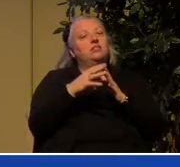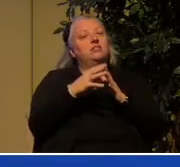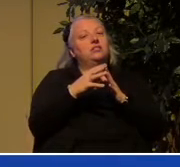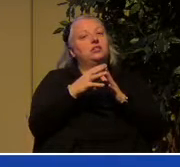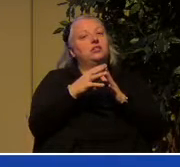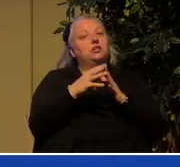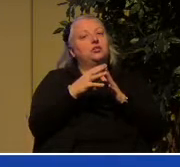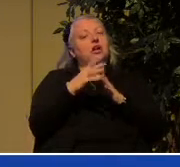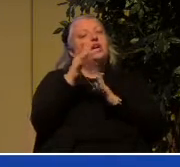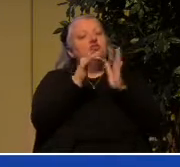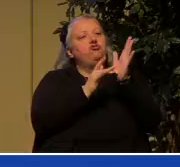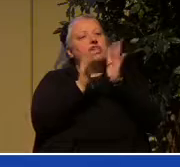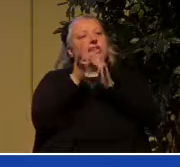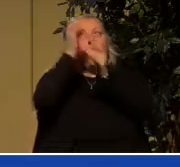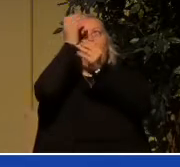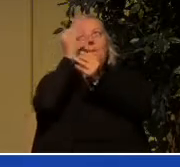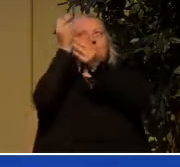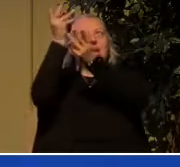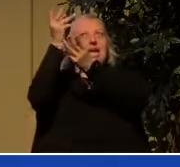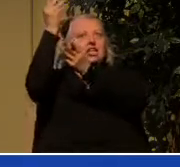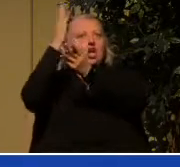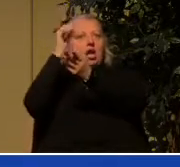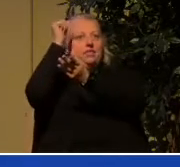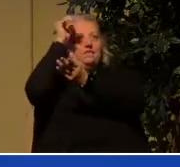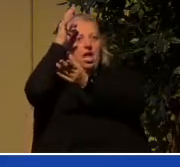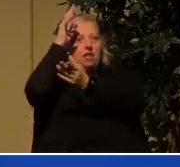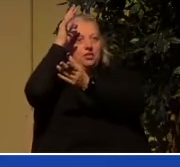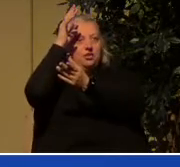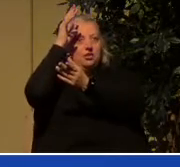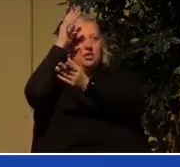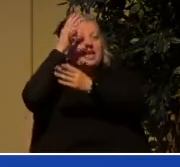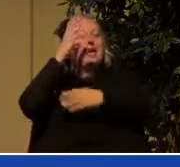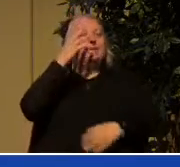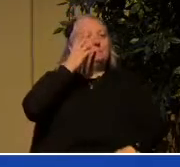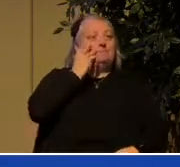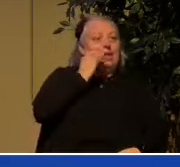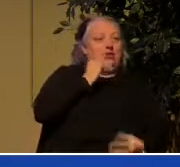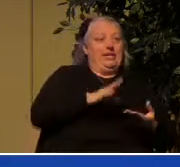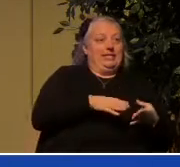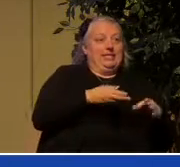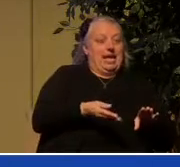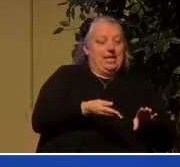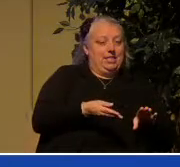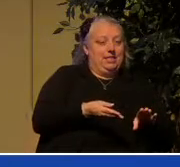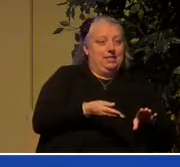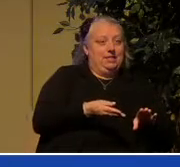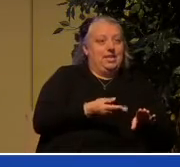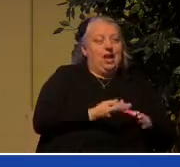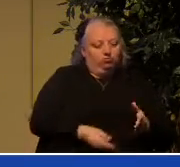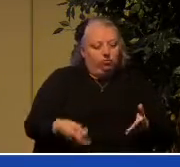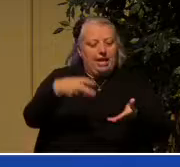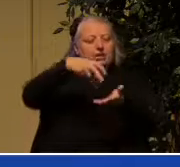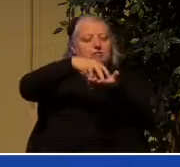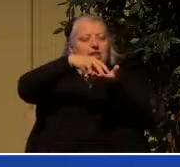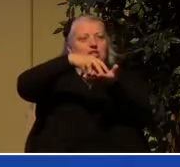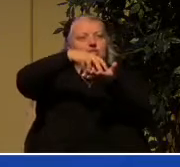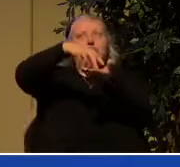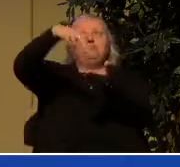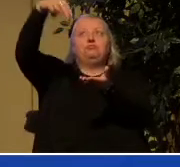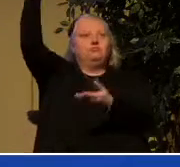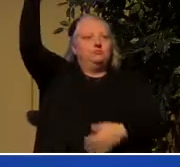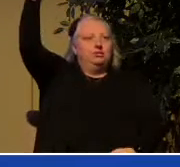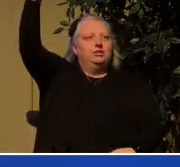not only suffered our death, but experienced our resurrection, ascended into heaven, sits at the right hand of God the Father